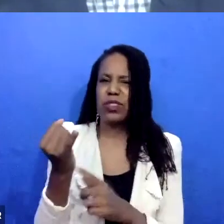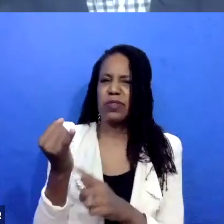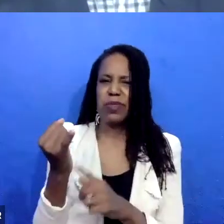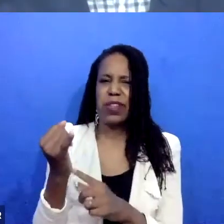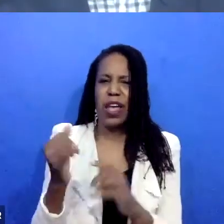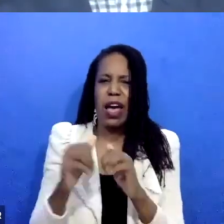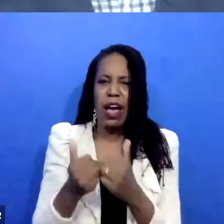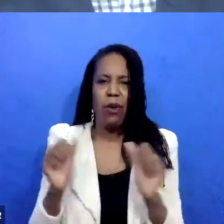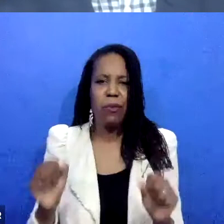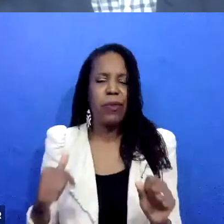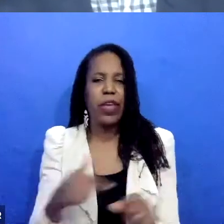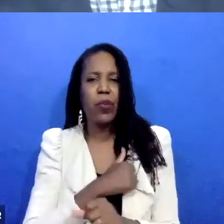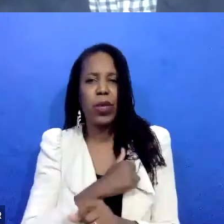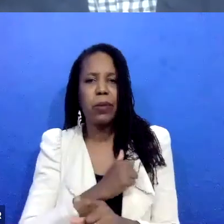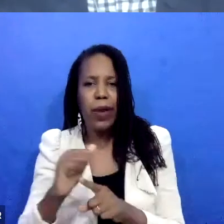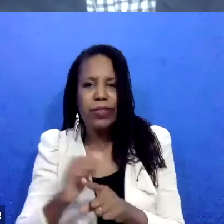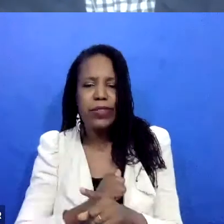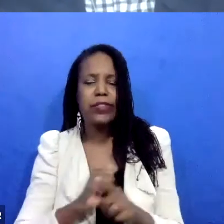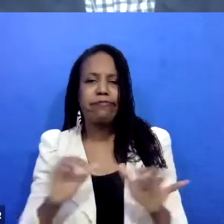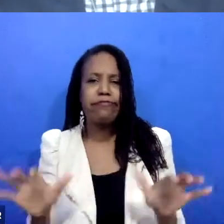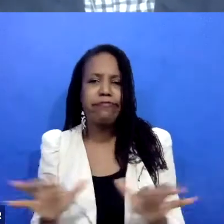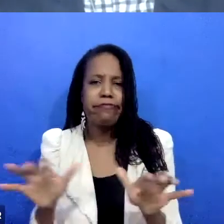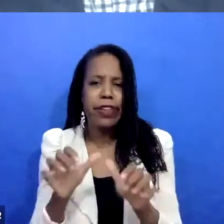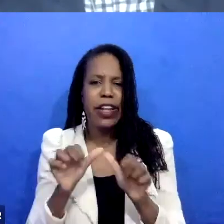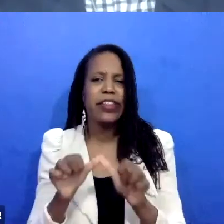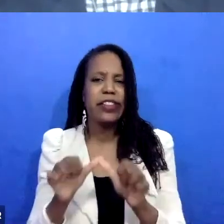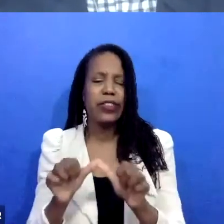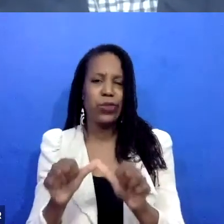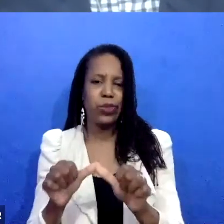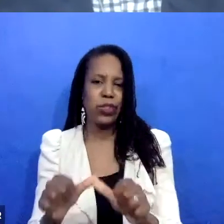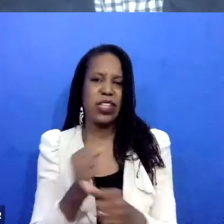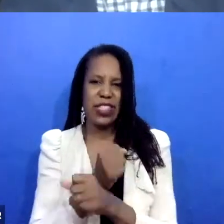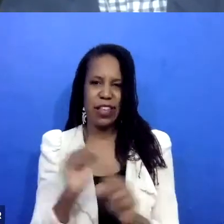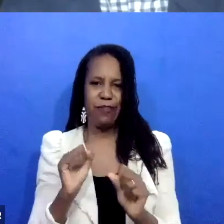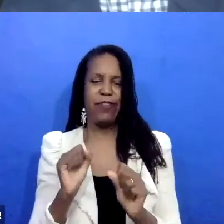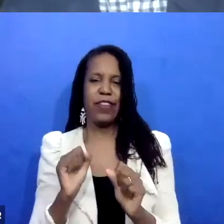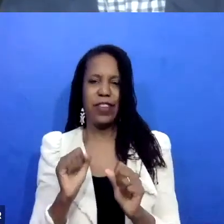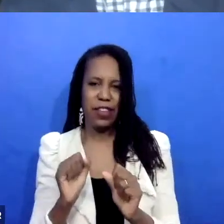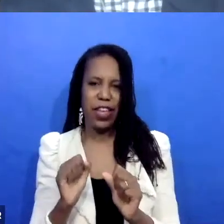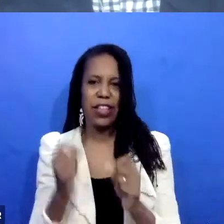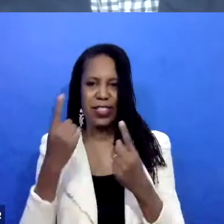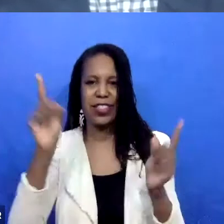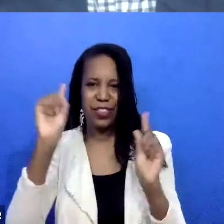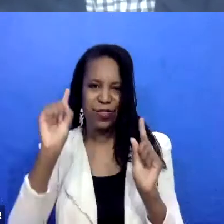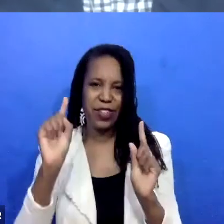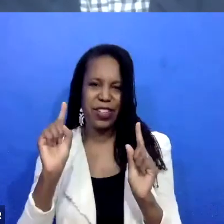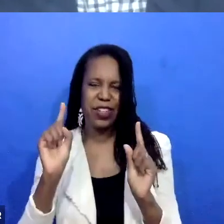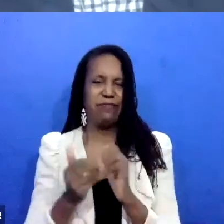past and ongoing intimate partner violence has been an incredible blessing. But before I get a little bit more into that, I'll just,